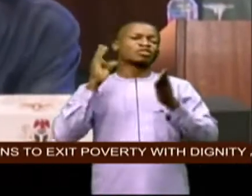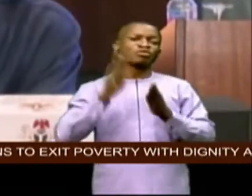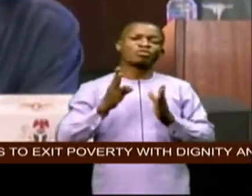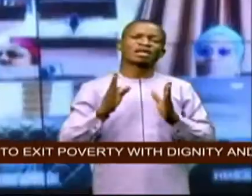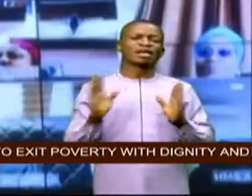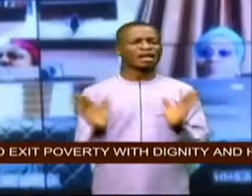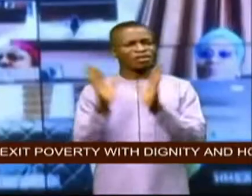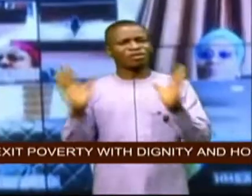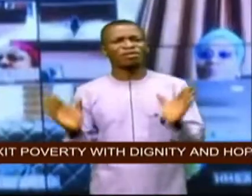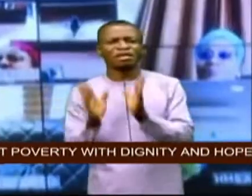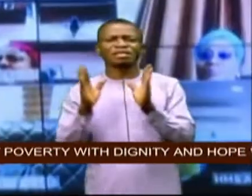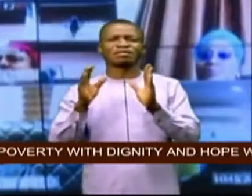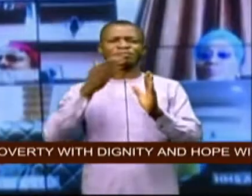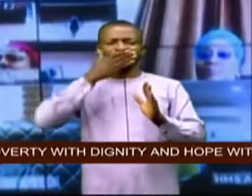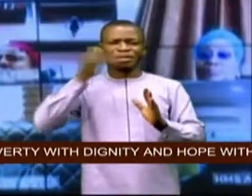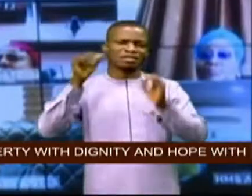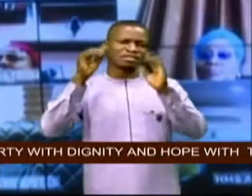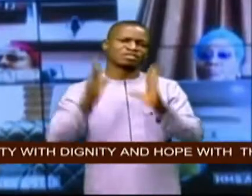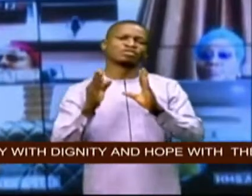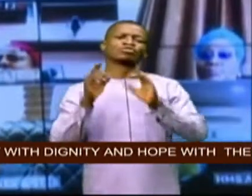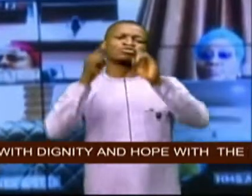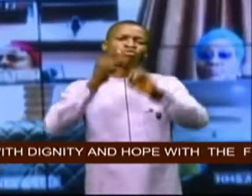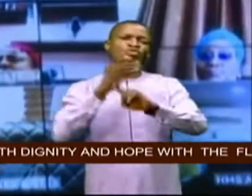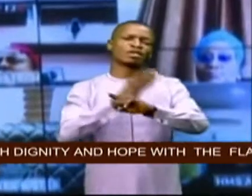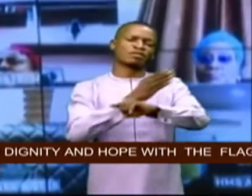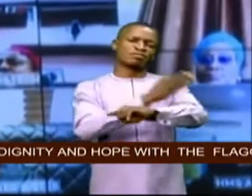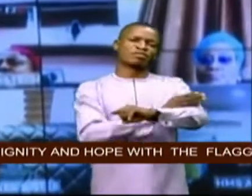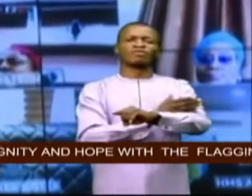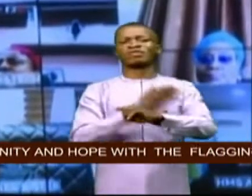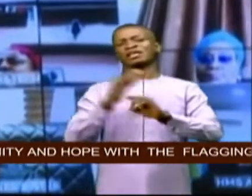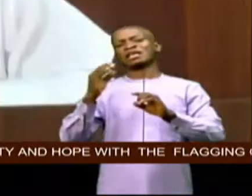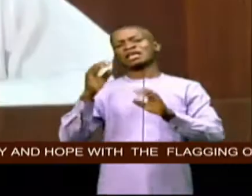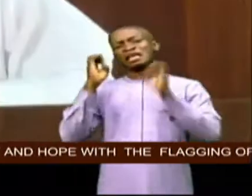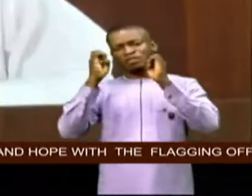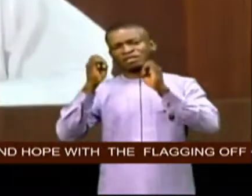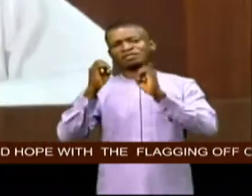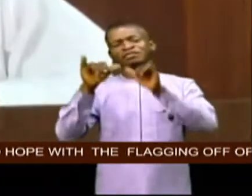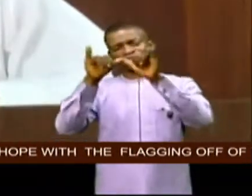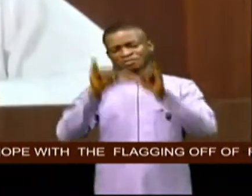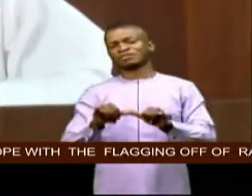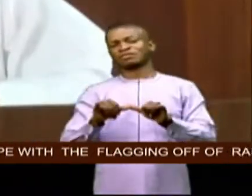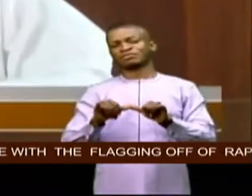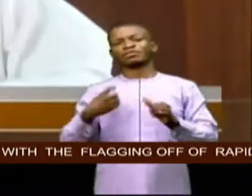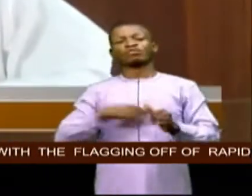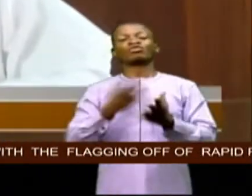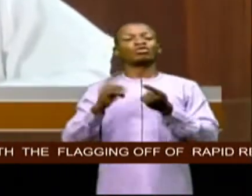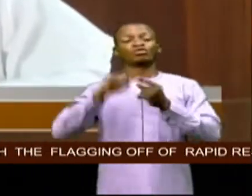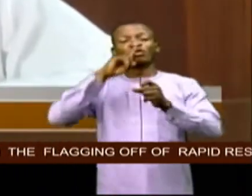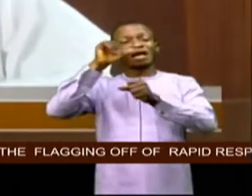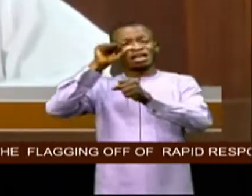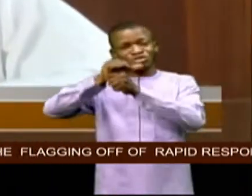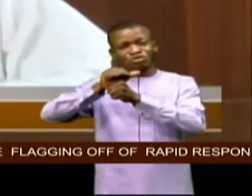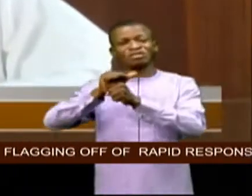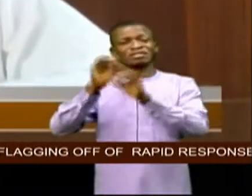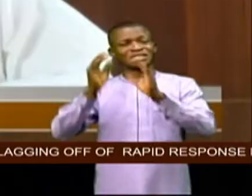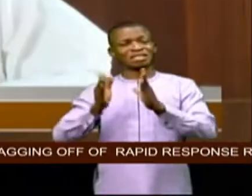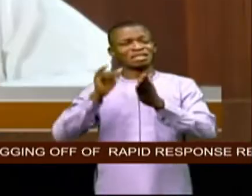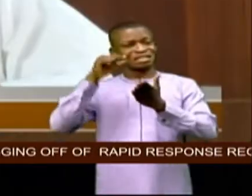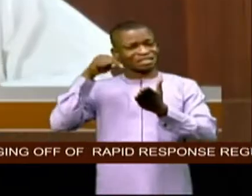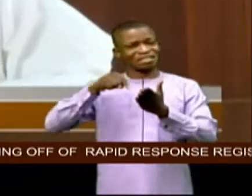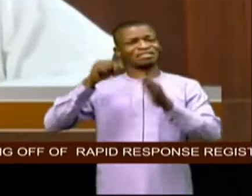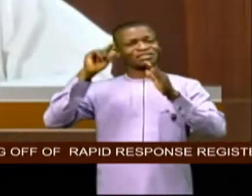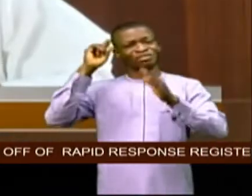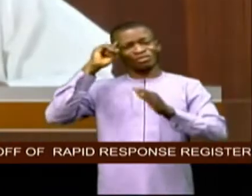profession towards improving educational standards i want to assure teachers that this government will do